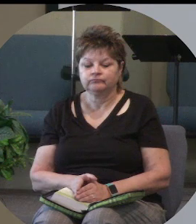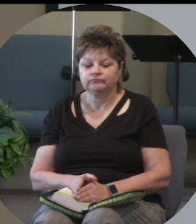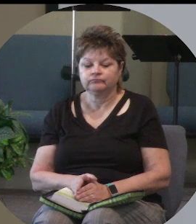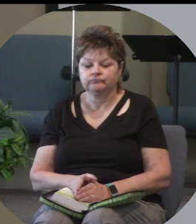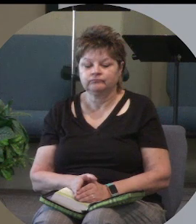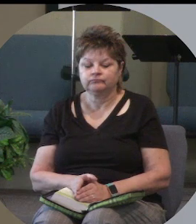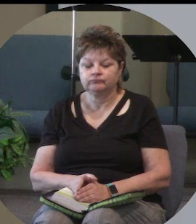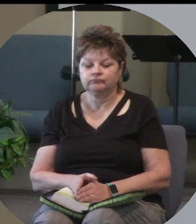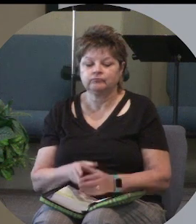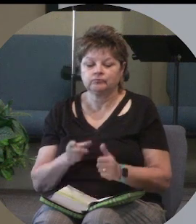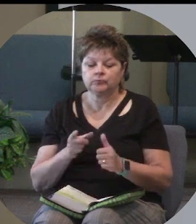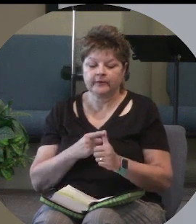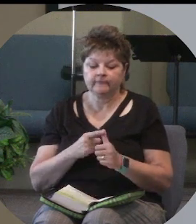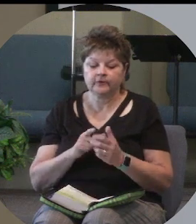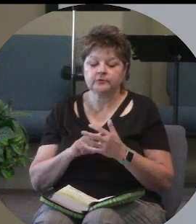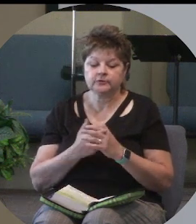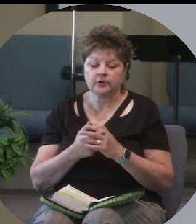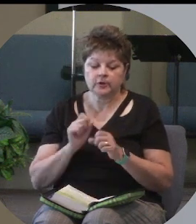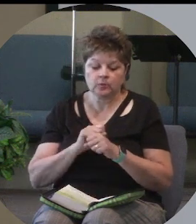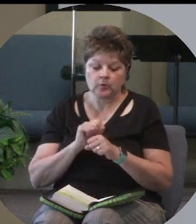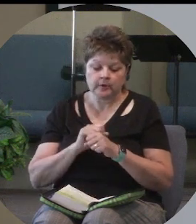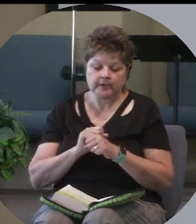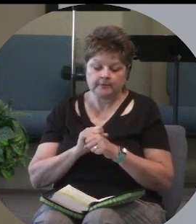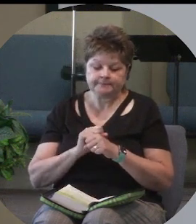I first started working where I work now